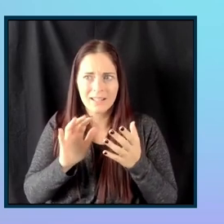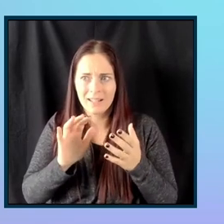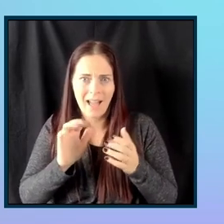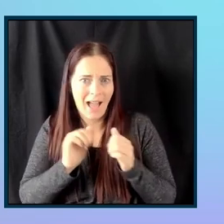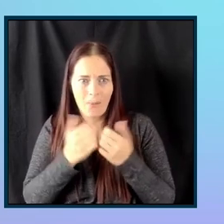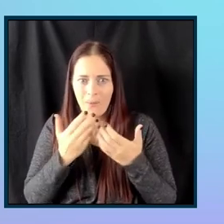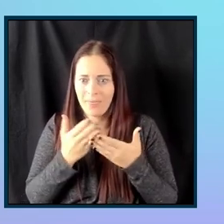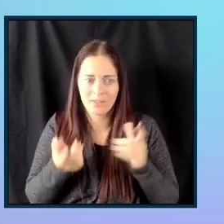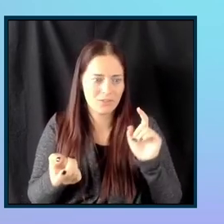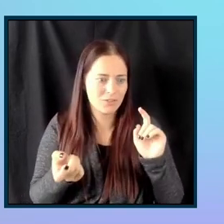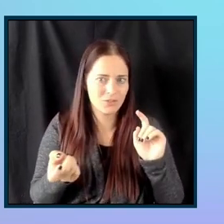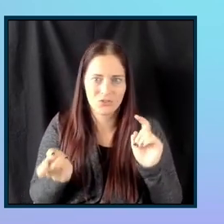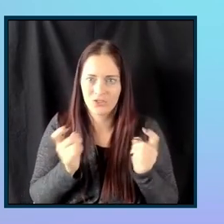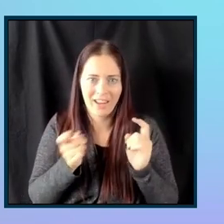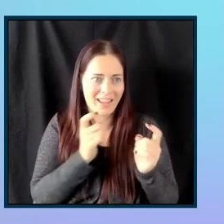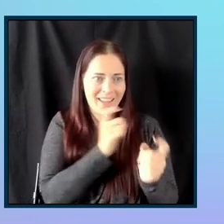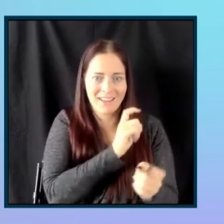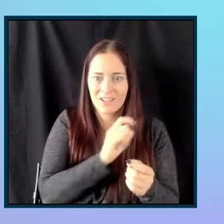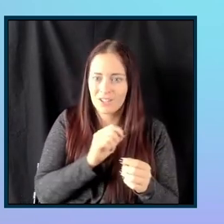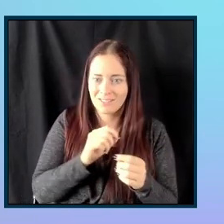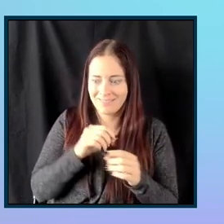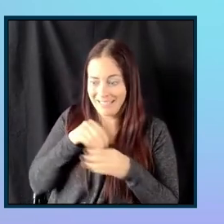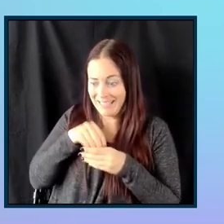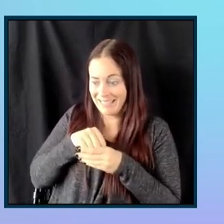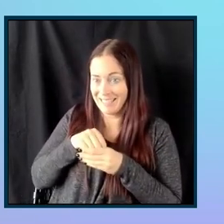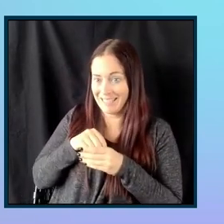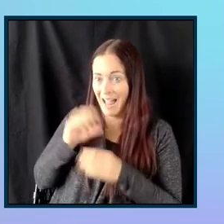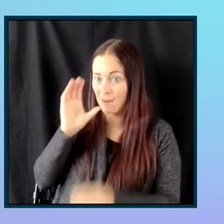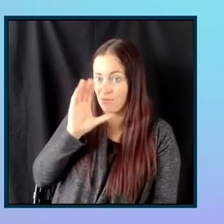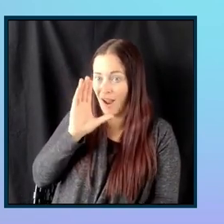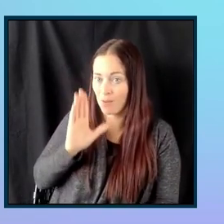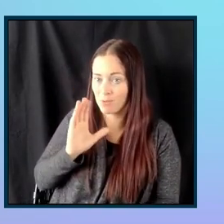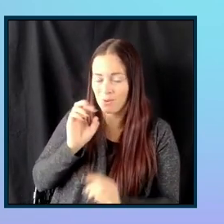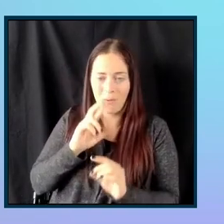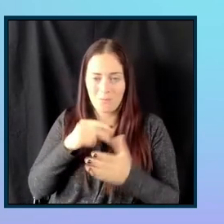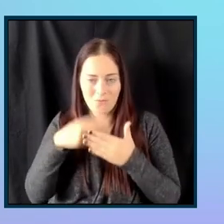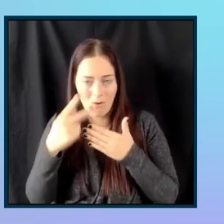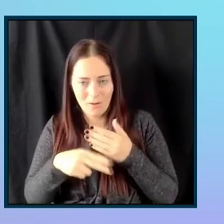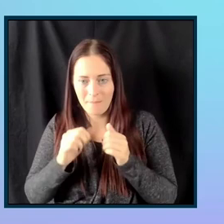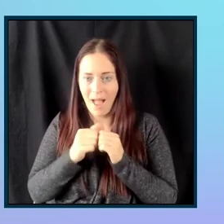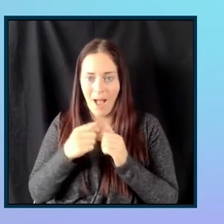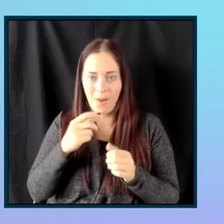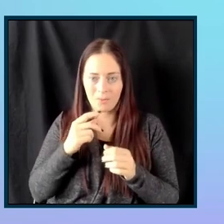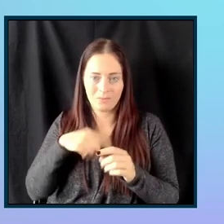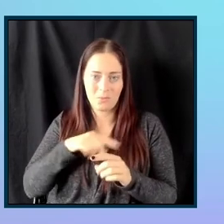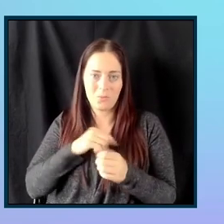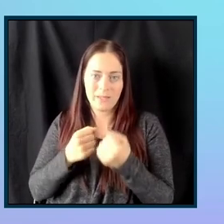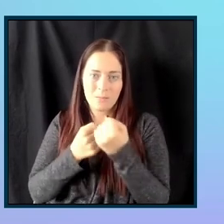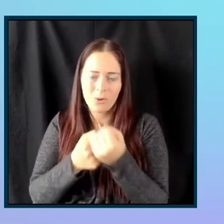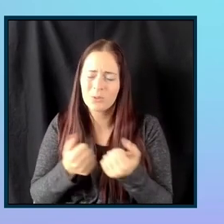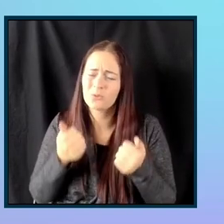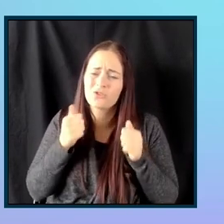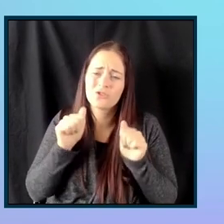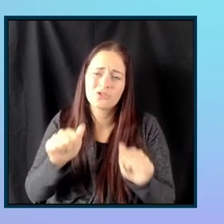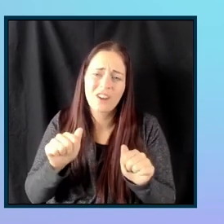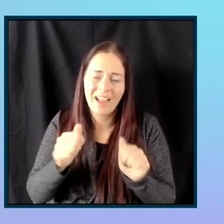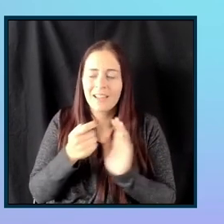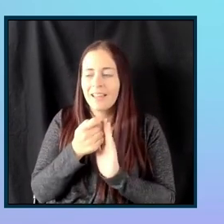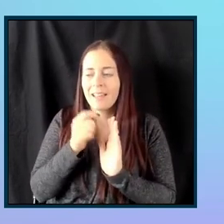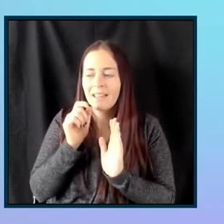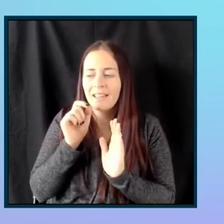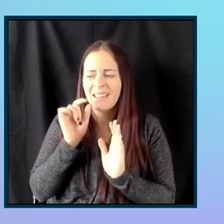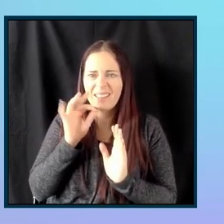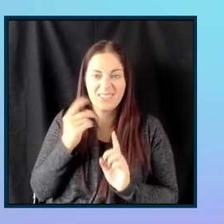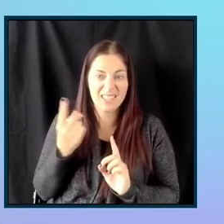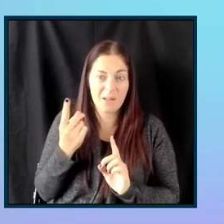in the, in, in the browsers or even inside assistive technology and how, how things get supported. Um, so definitely try to just delete anything that's not